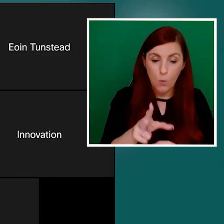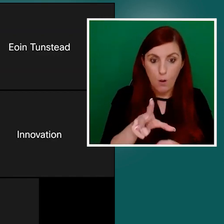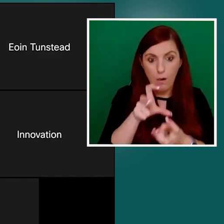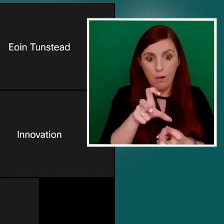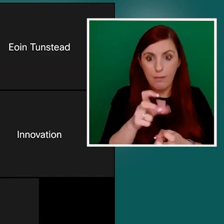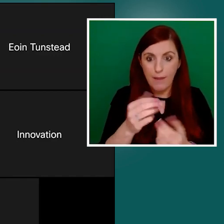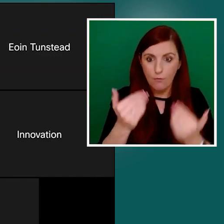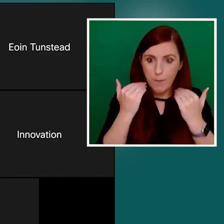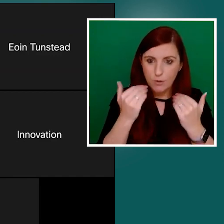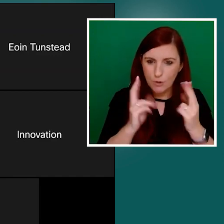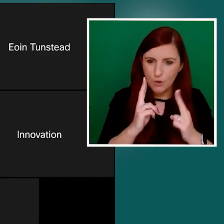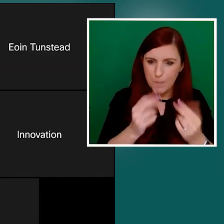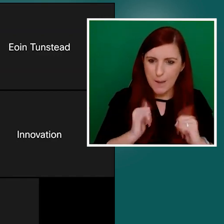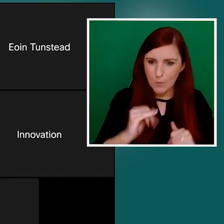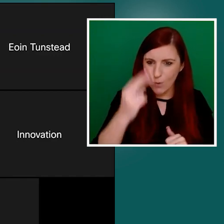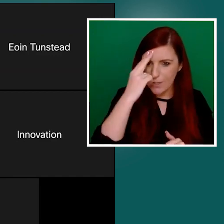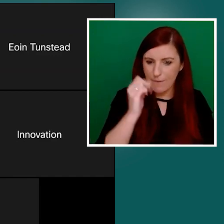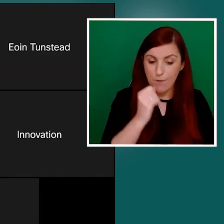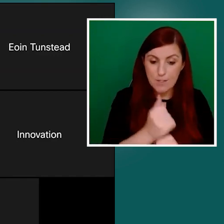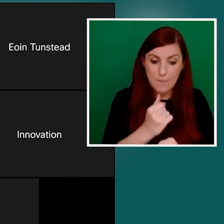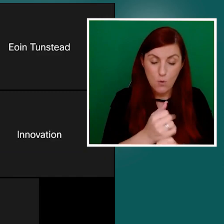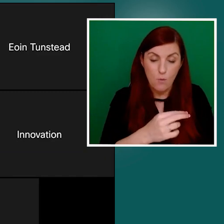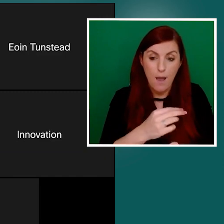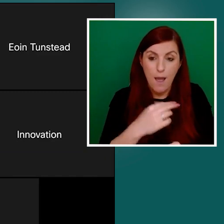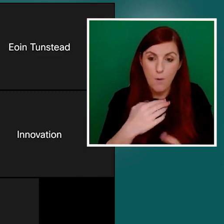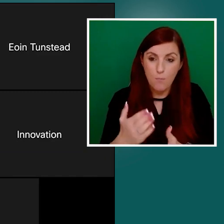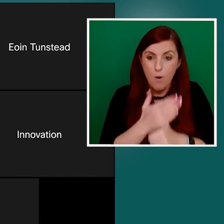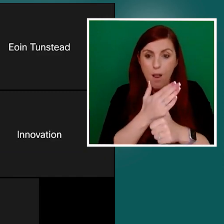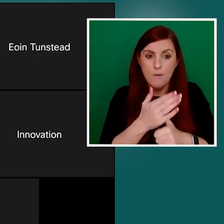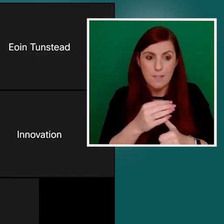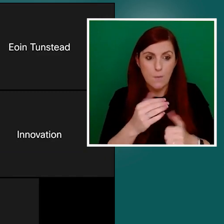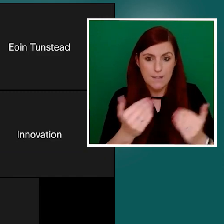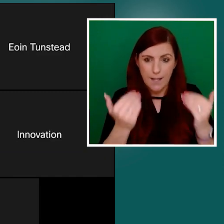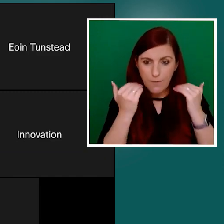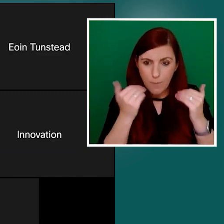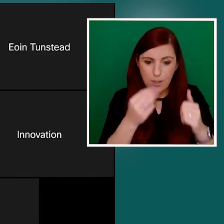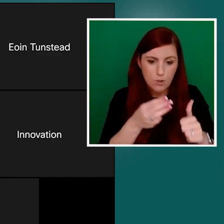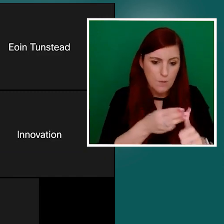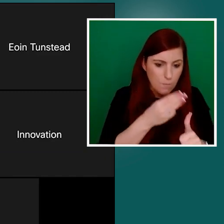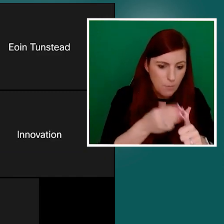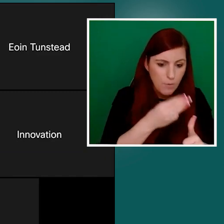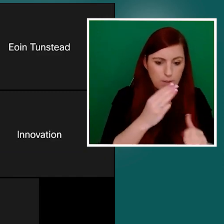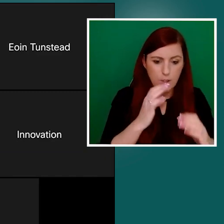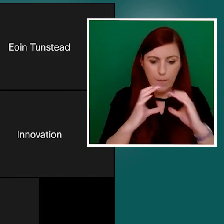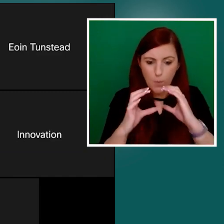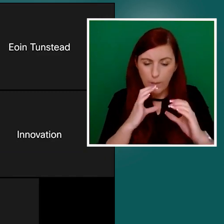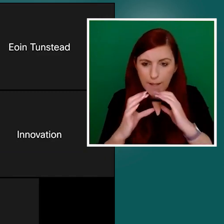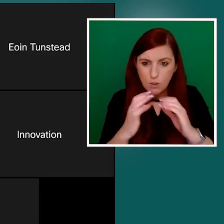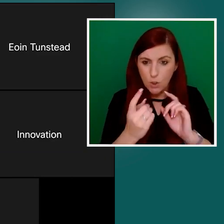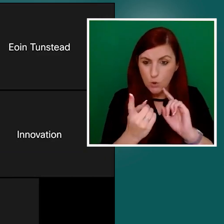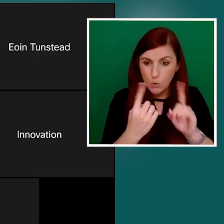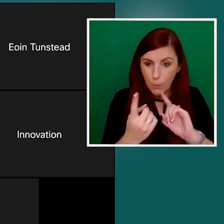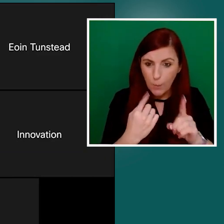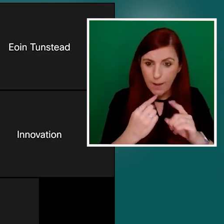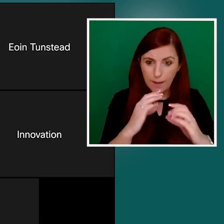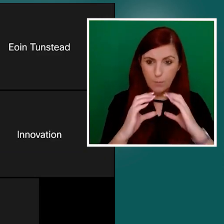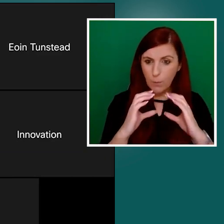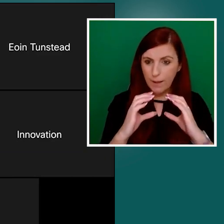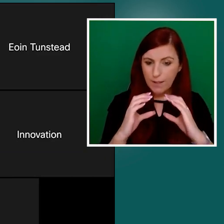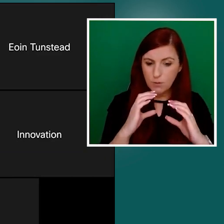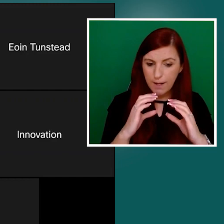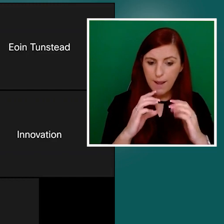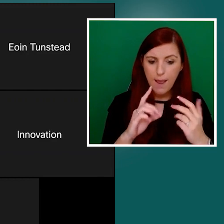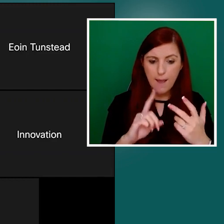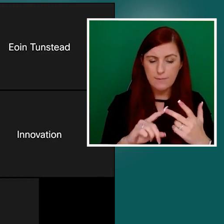information, preparation, communication, two way communication and being sure